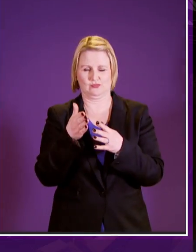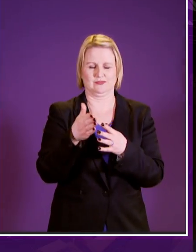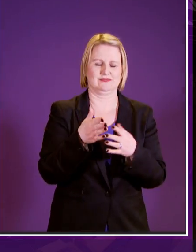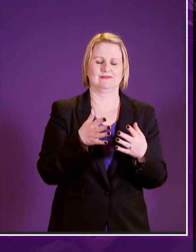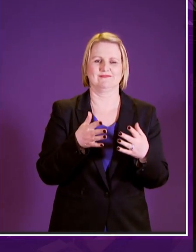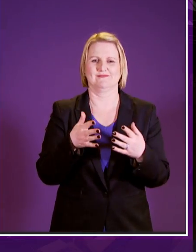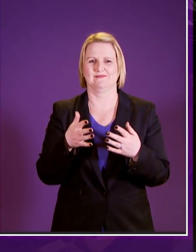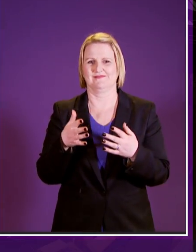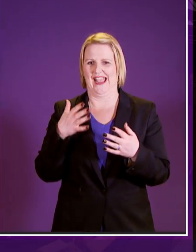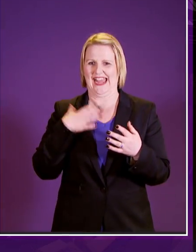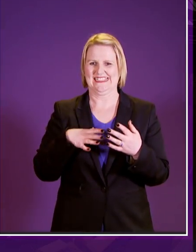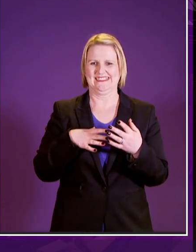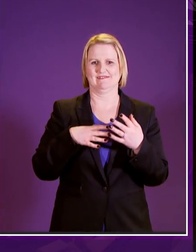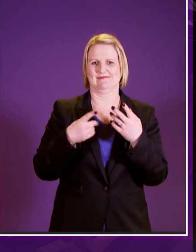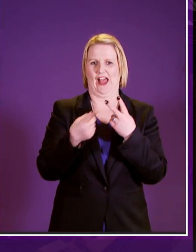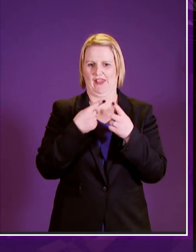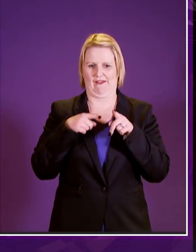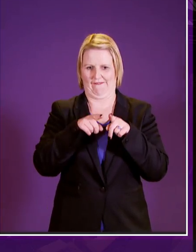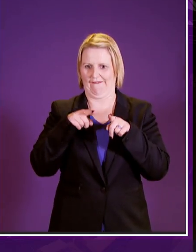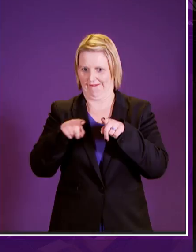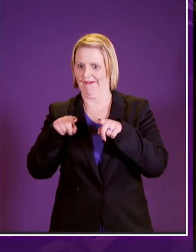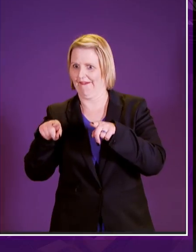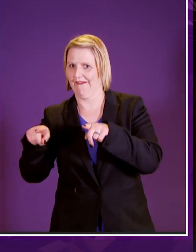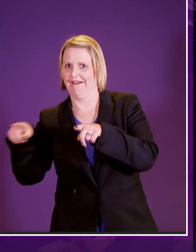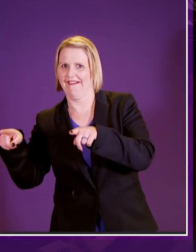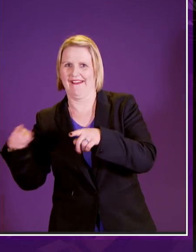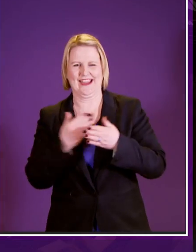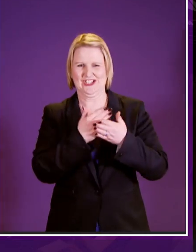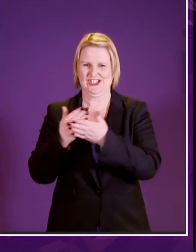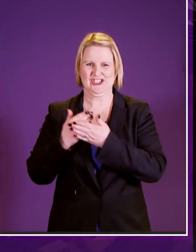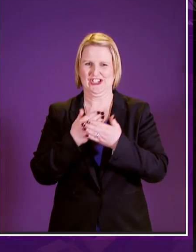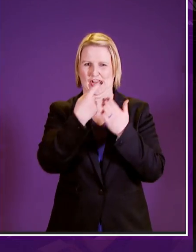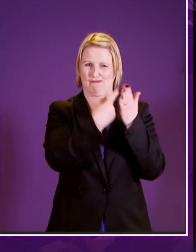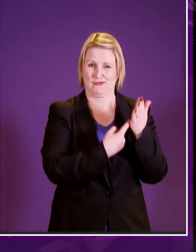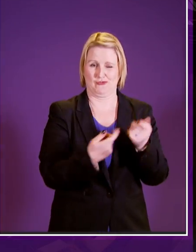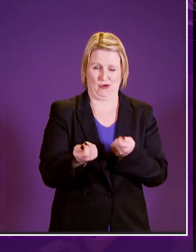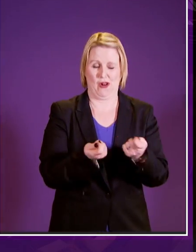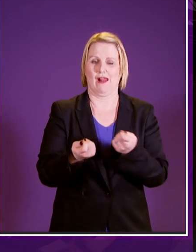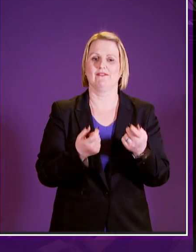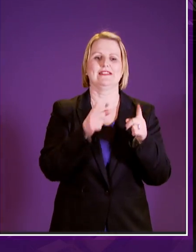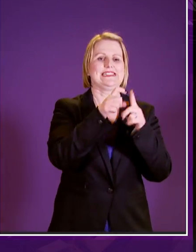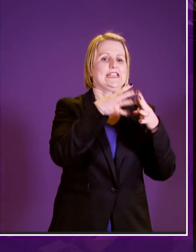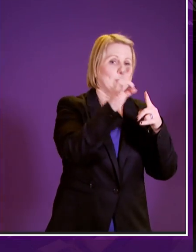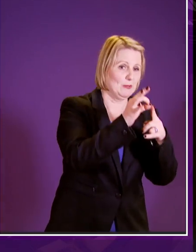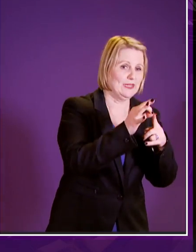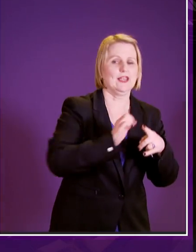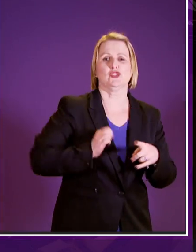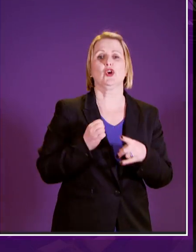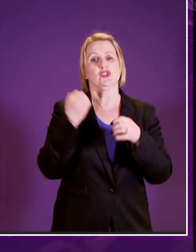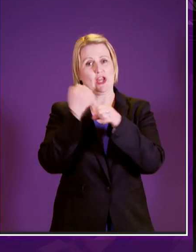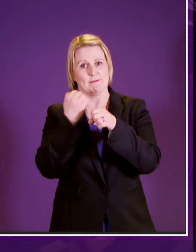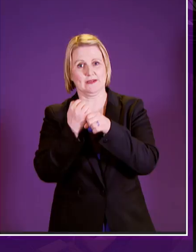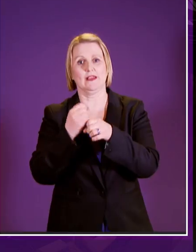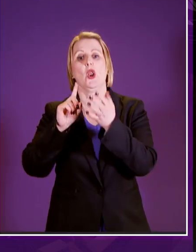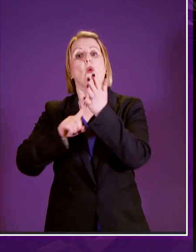metaphor to use because i need more hands than two um there is in fact shared rule not only between the scottish government and the dwp but also with local authorities and